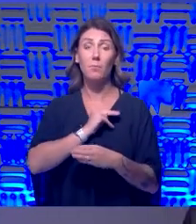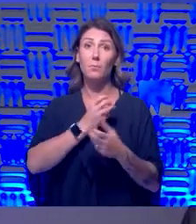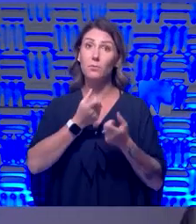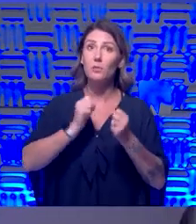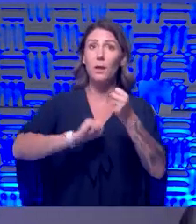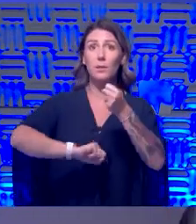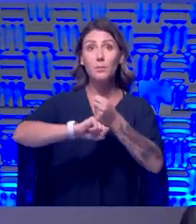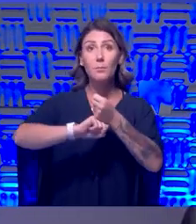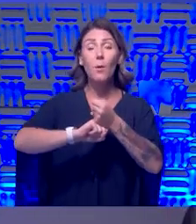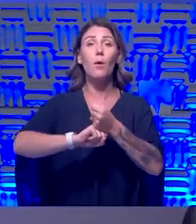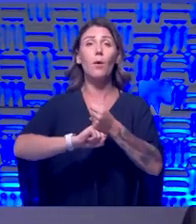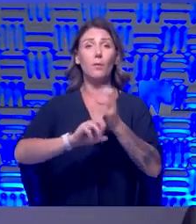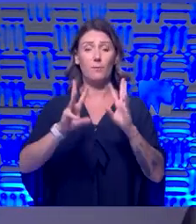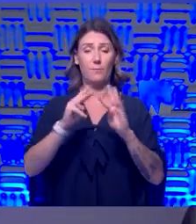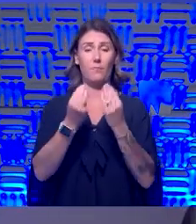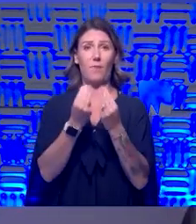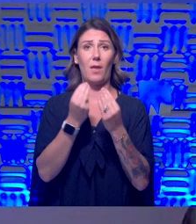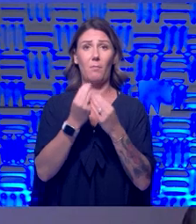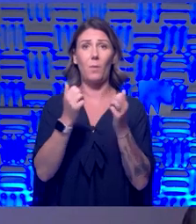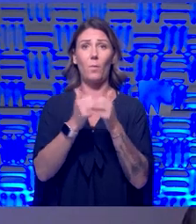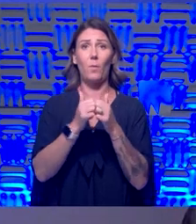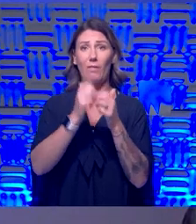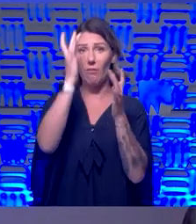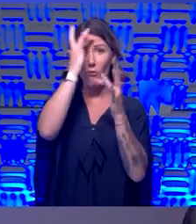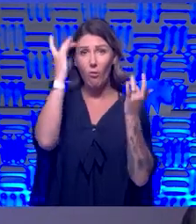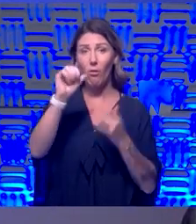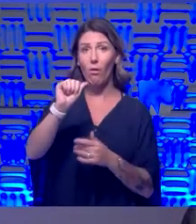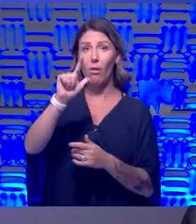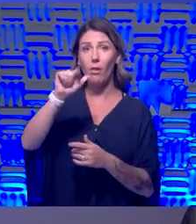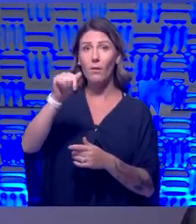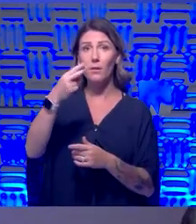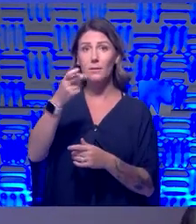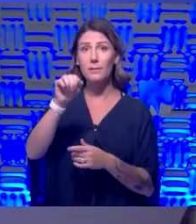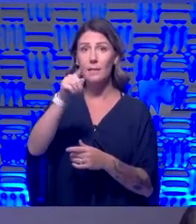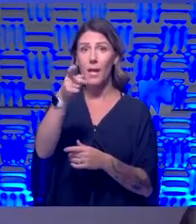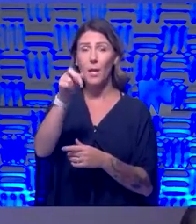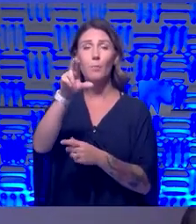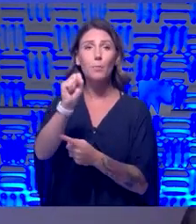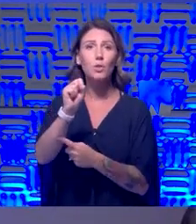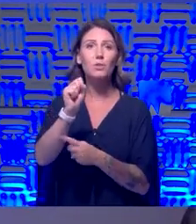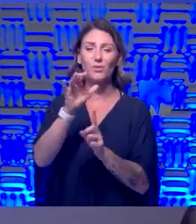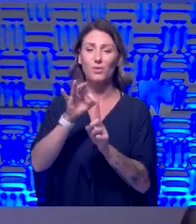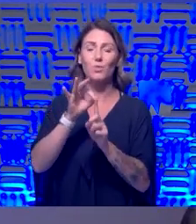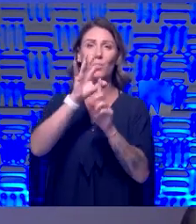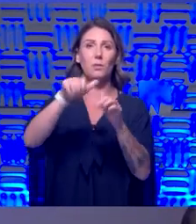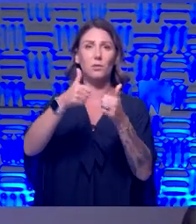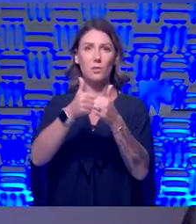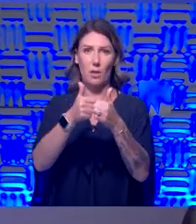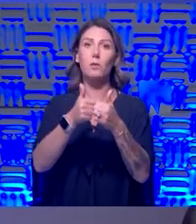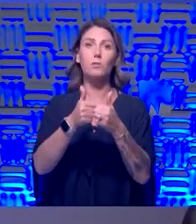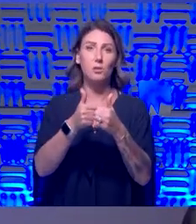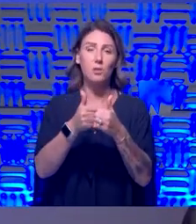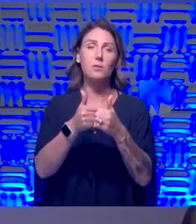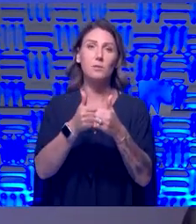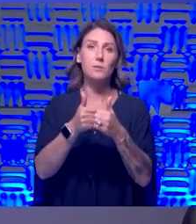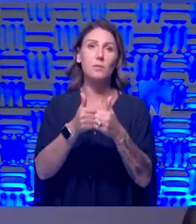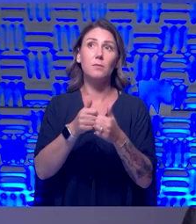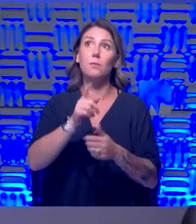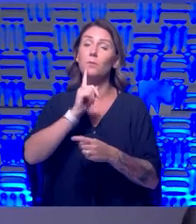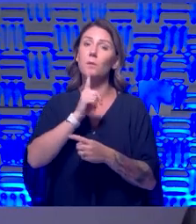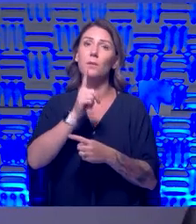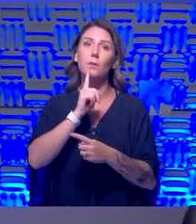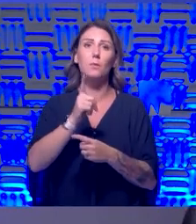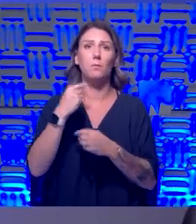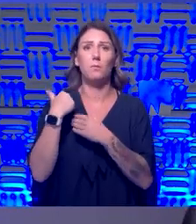I mean, for Alzheimer's specifically, there are a number of very unique challenges that can be incredibly